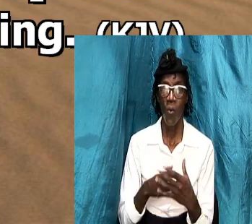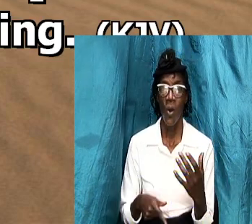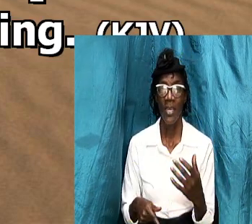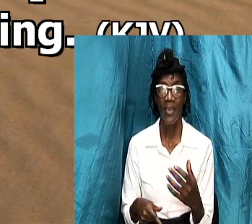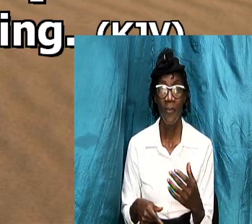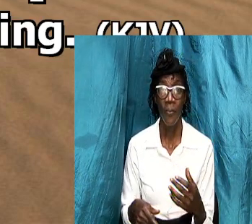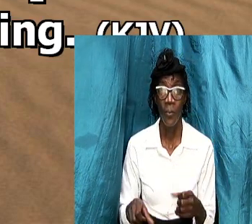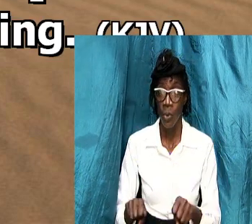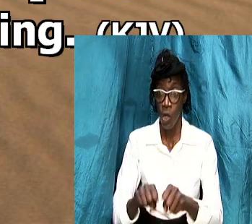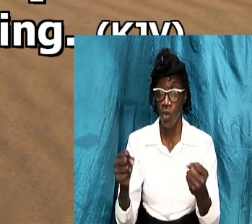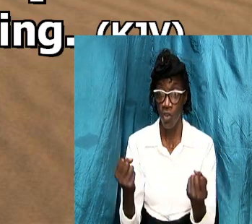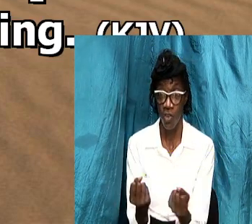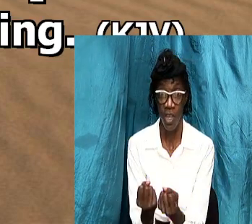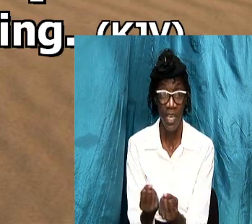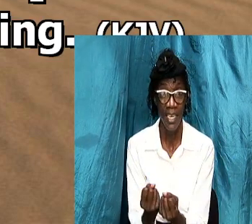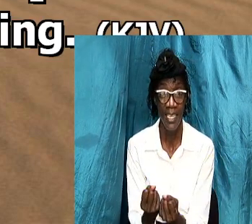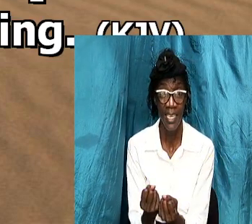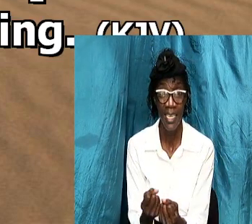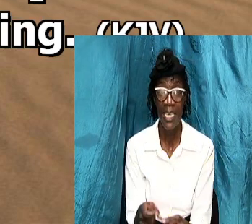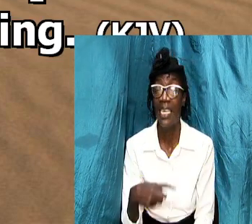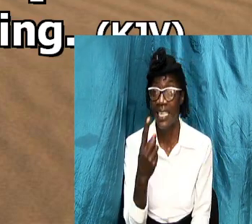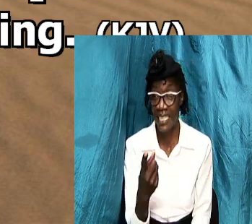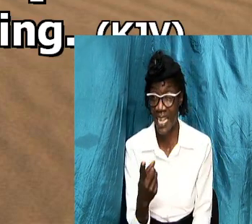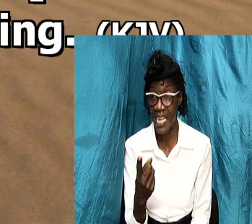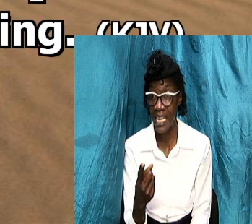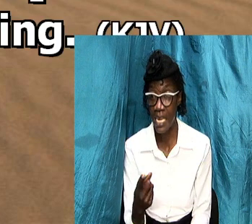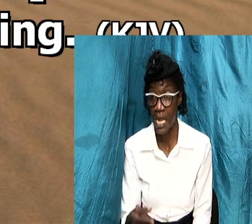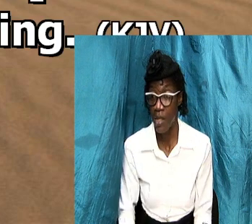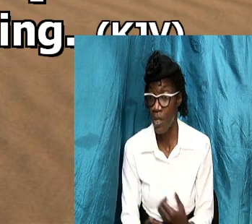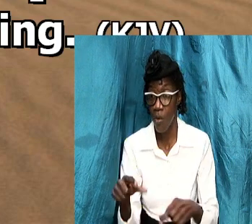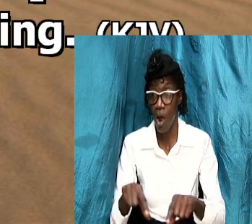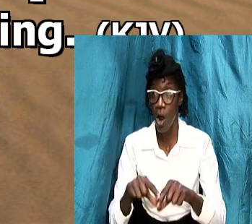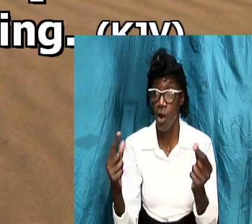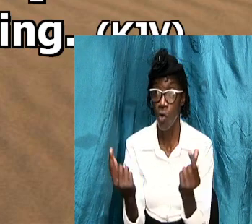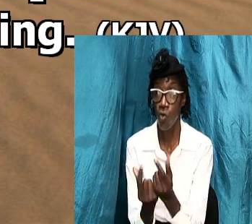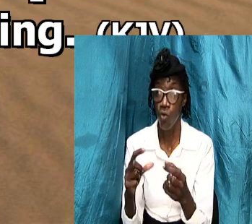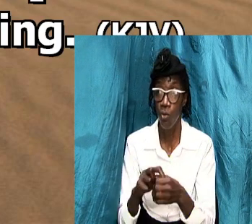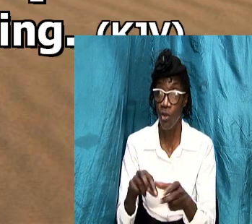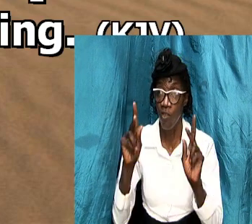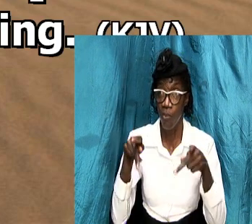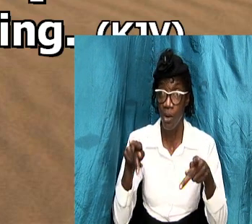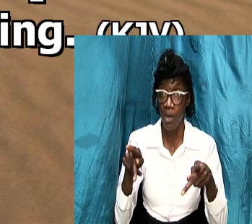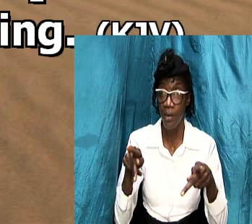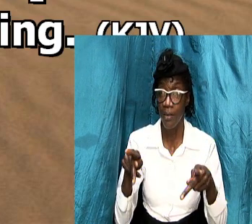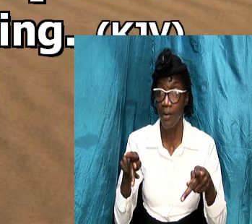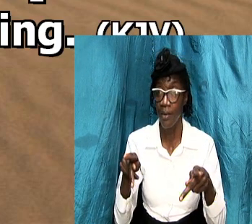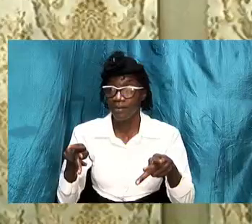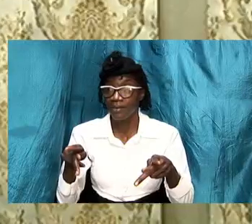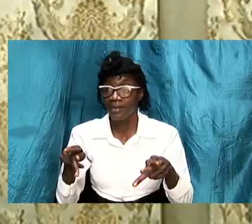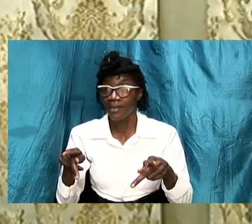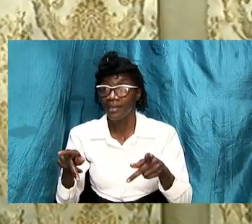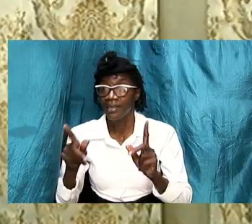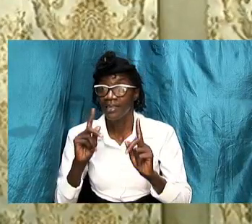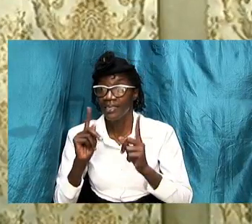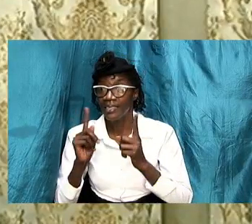there are a group of persons that that will tell us that look and they have come to us